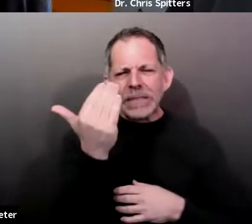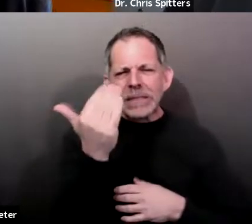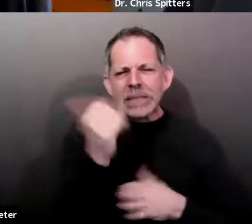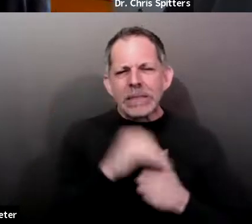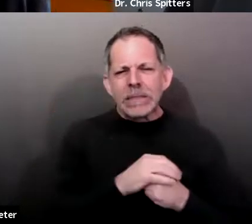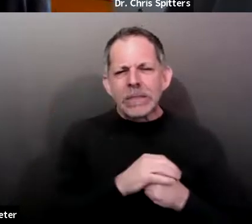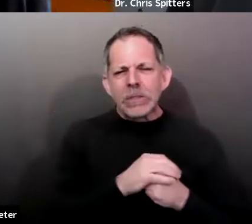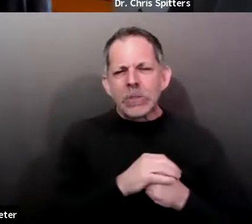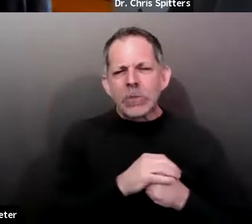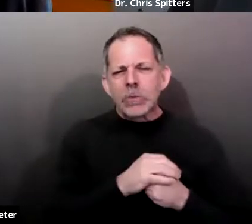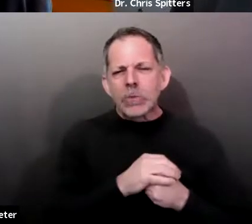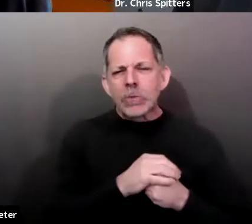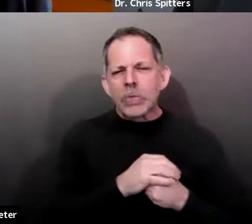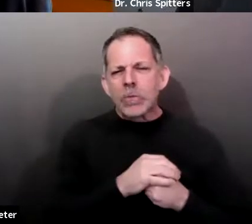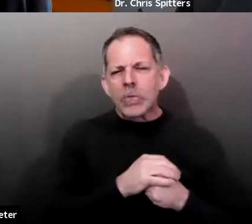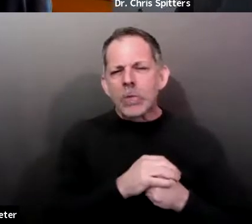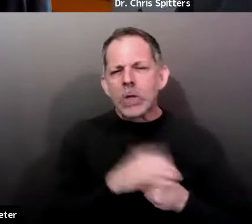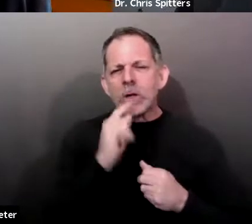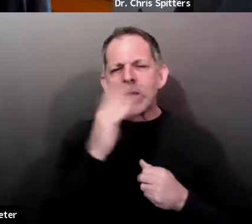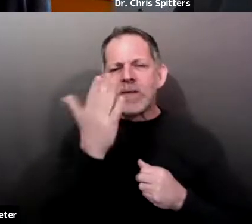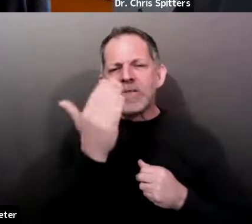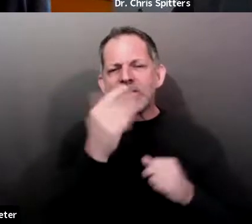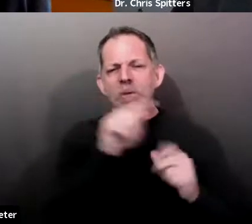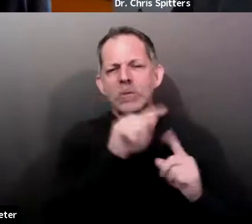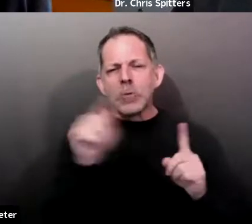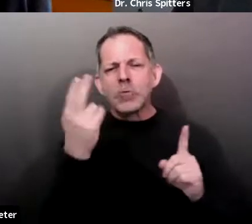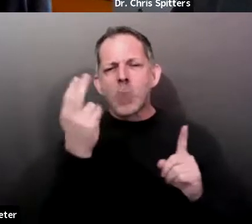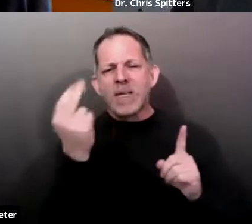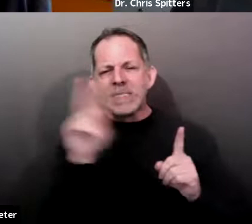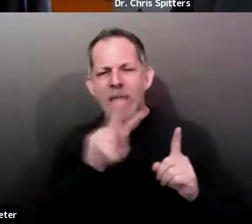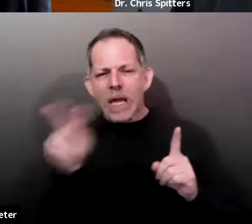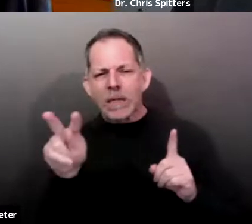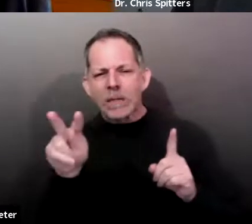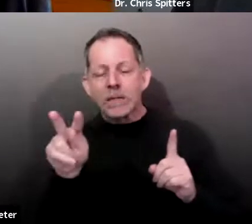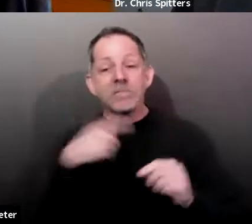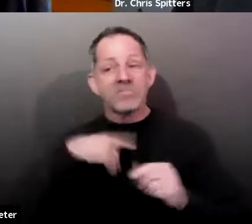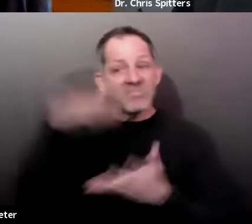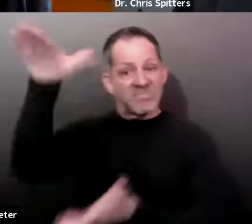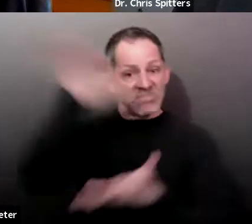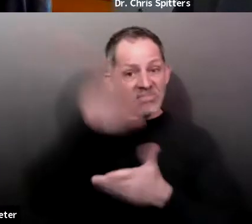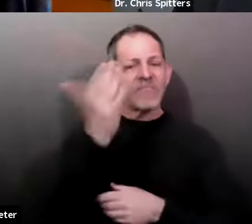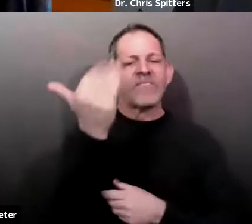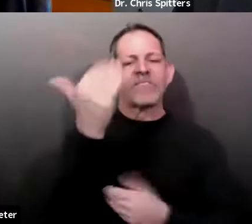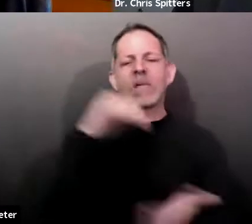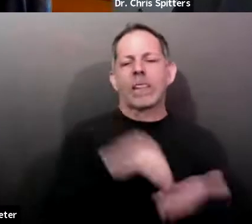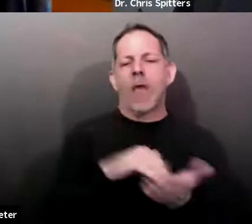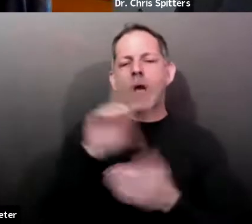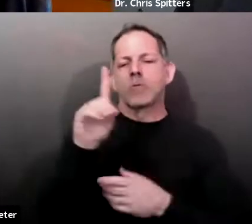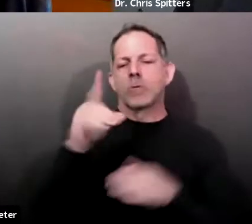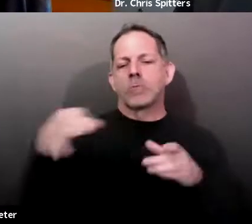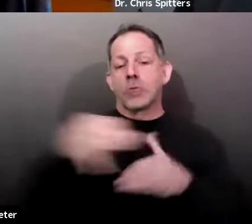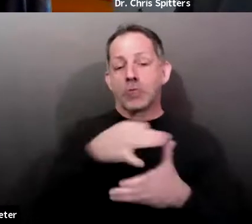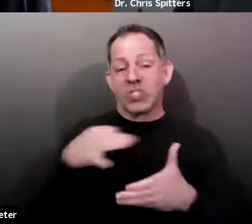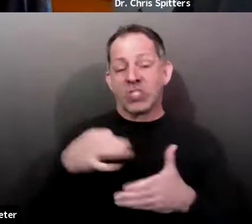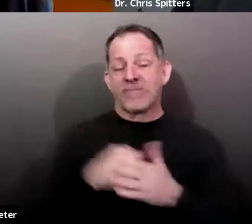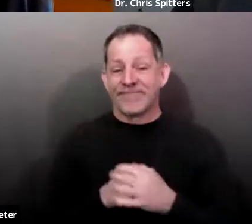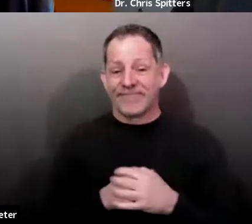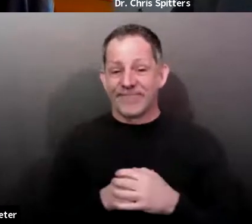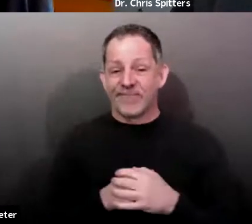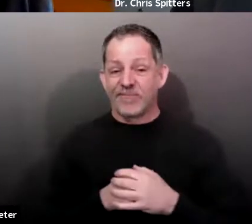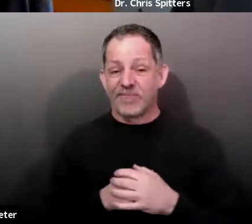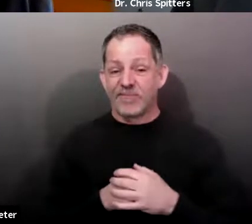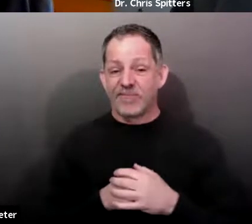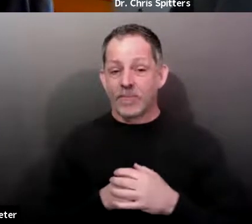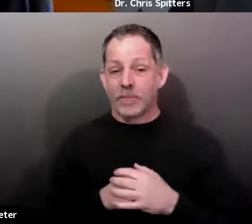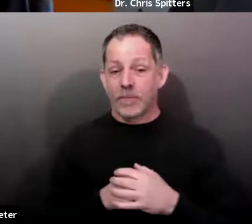is about 15,000 doses, give or take a few. So thankfully, we've seen a heavier weighting of first